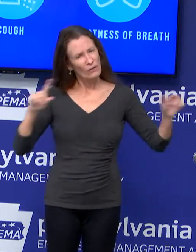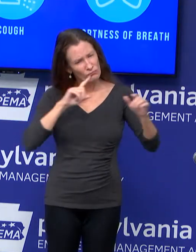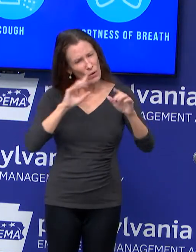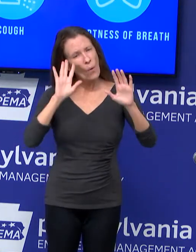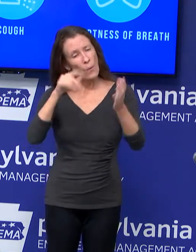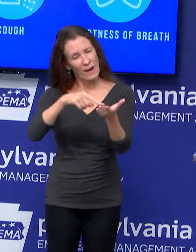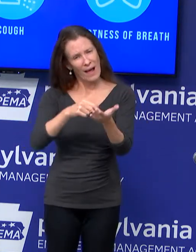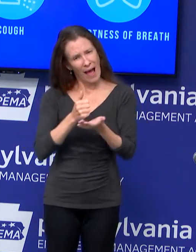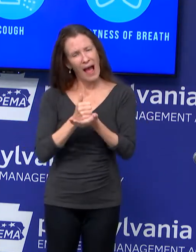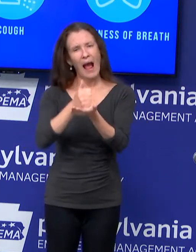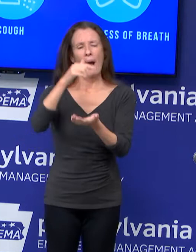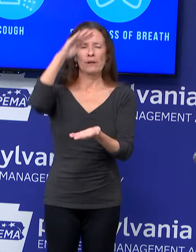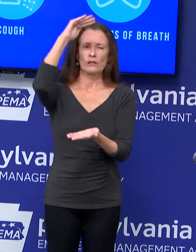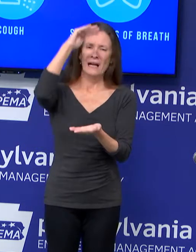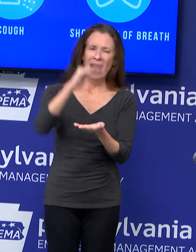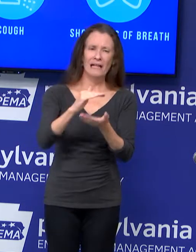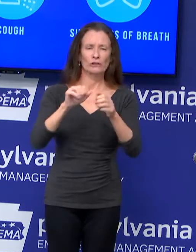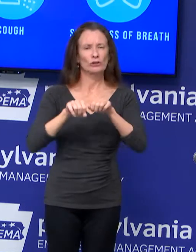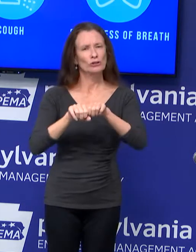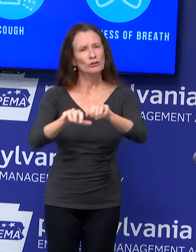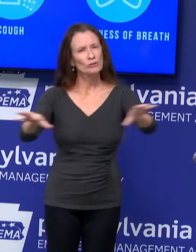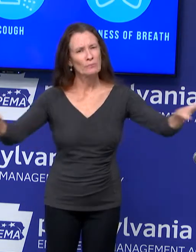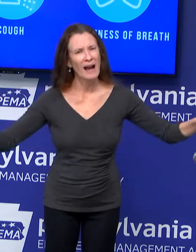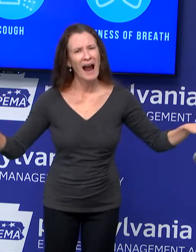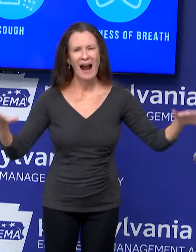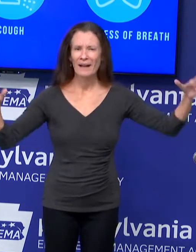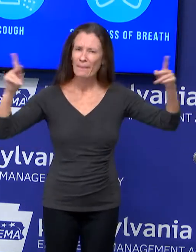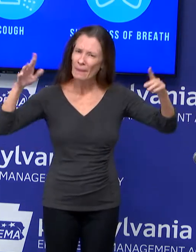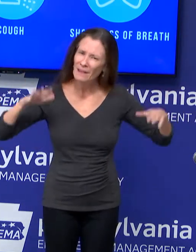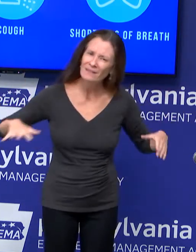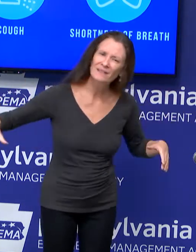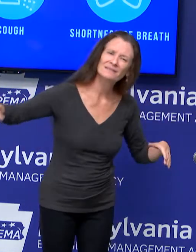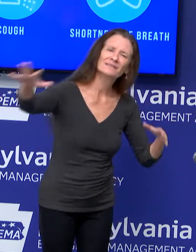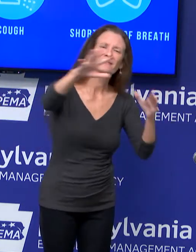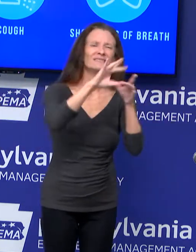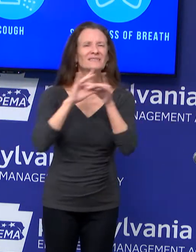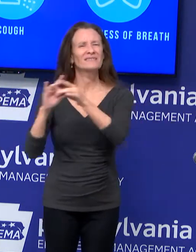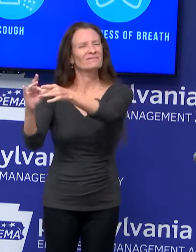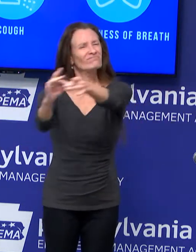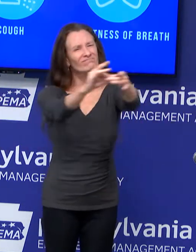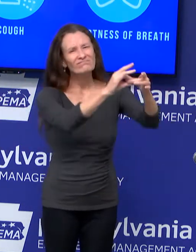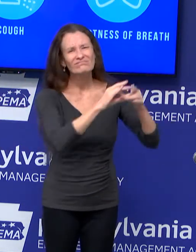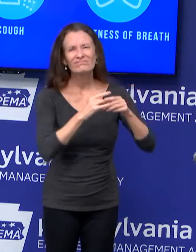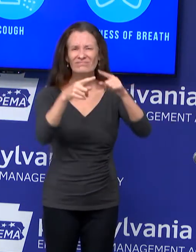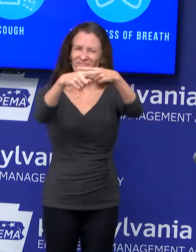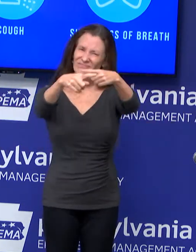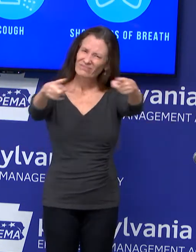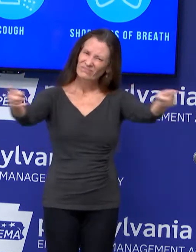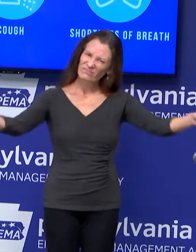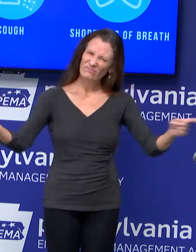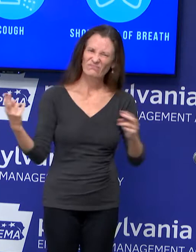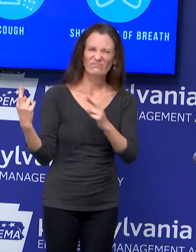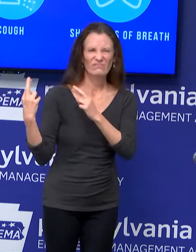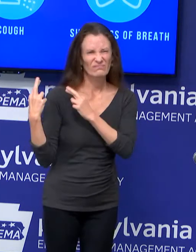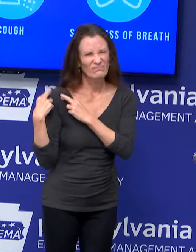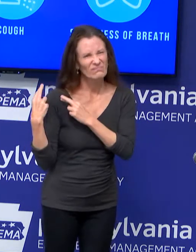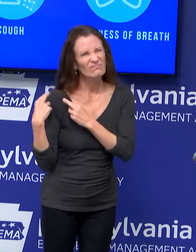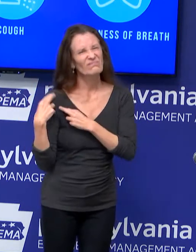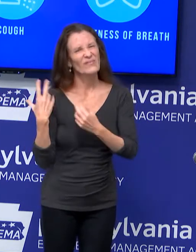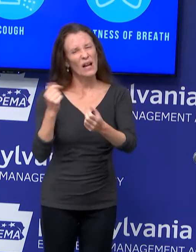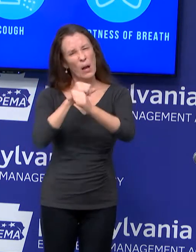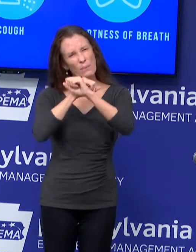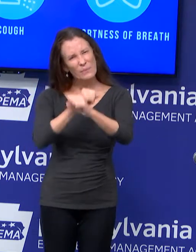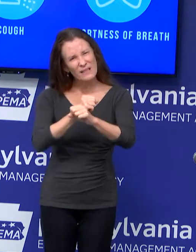We all have a collective responsibility to protect ourselves, our families, and our